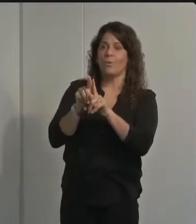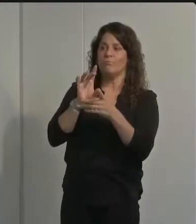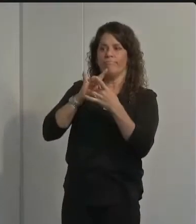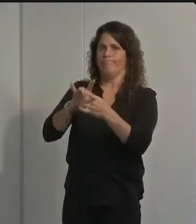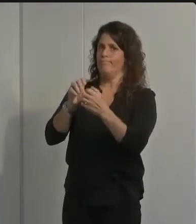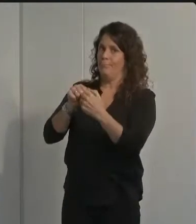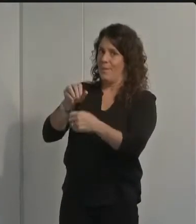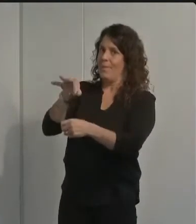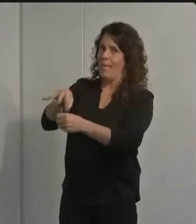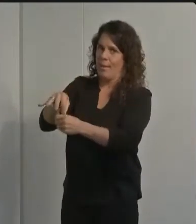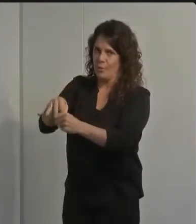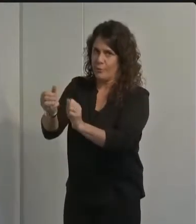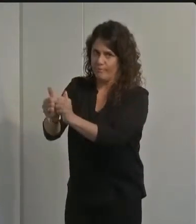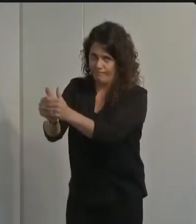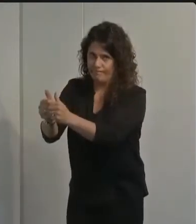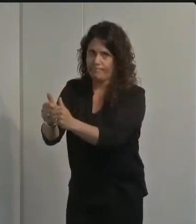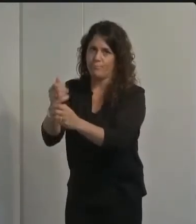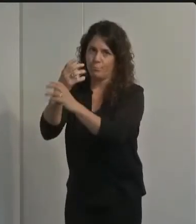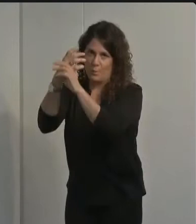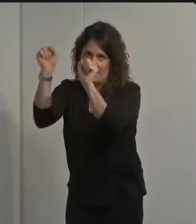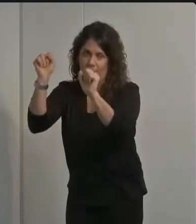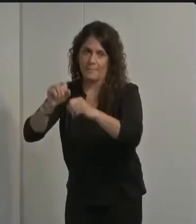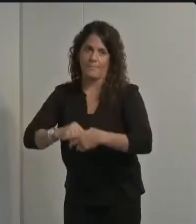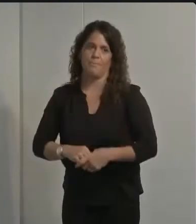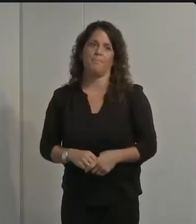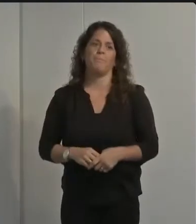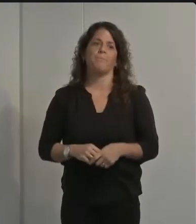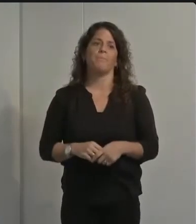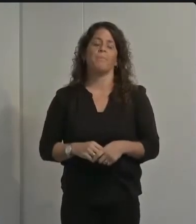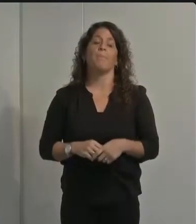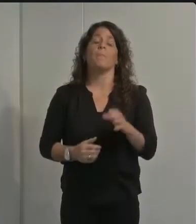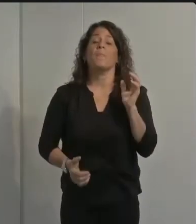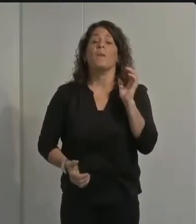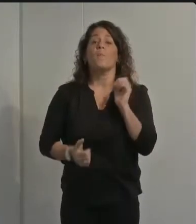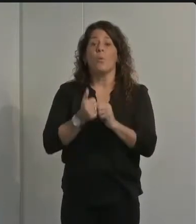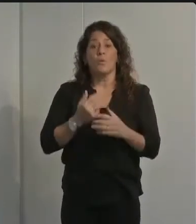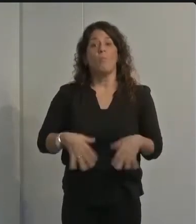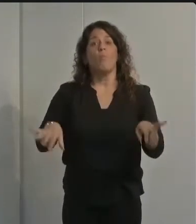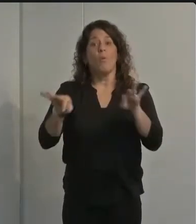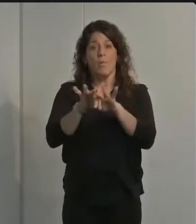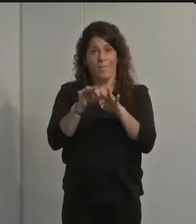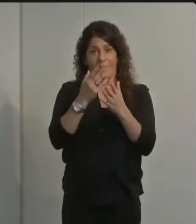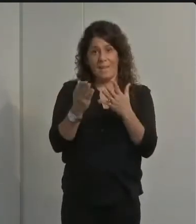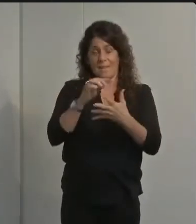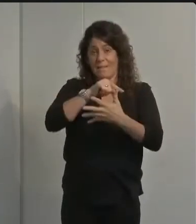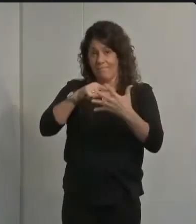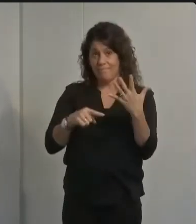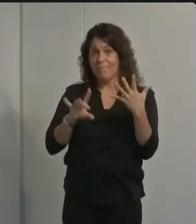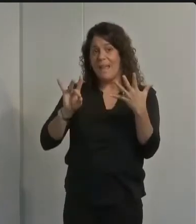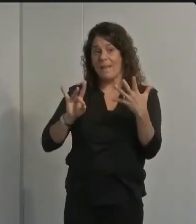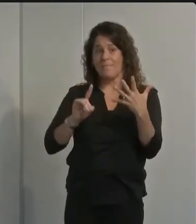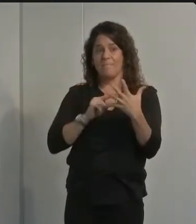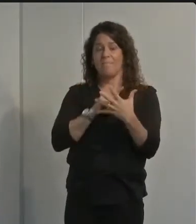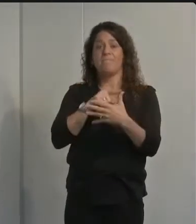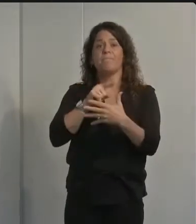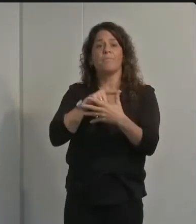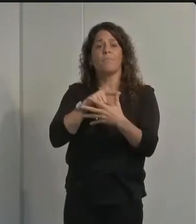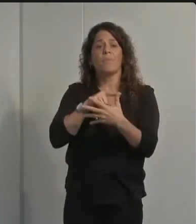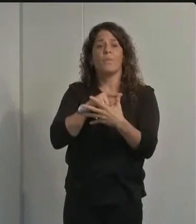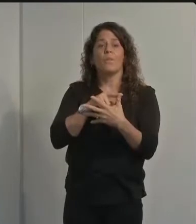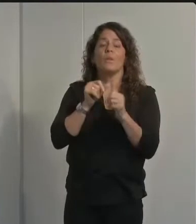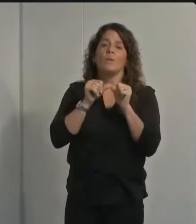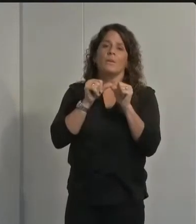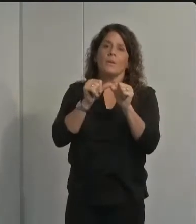i would like to share eight things that i think fall on the most important list the first is to stay informed